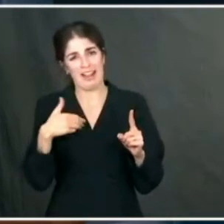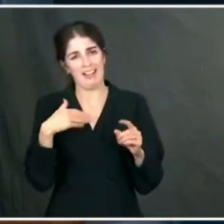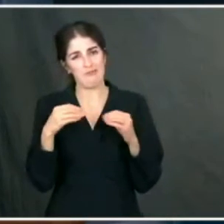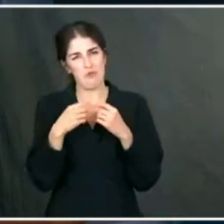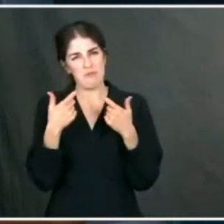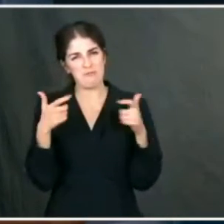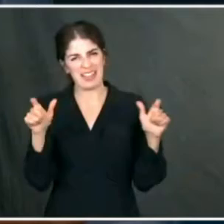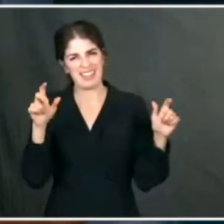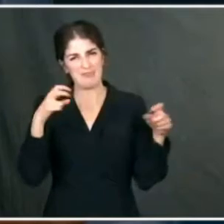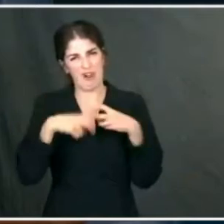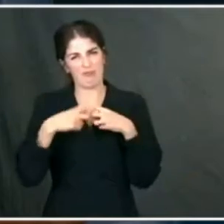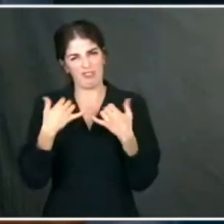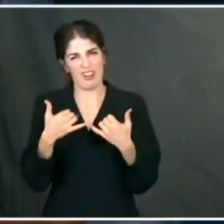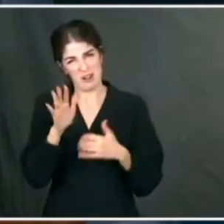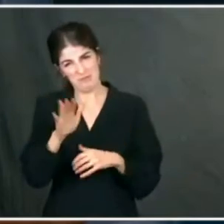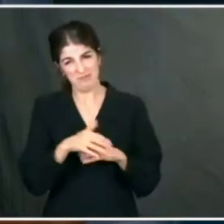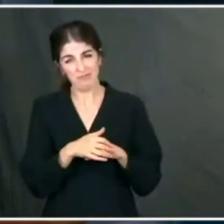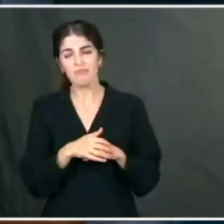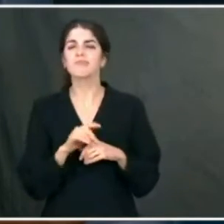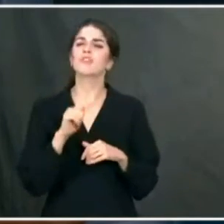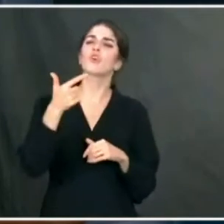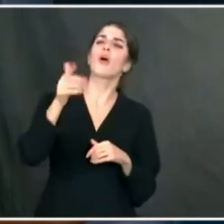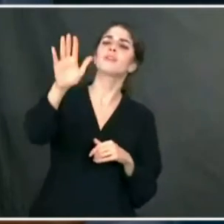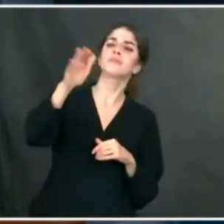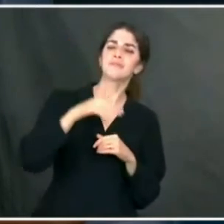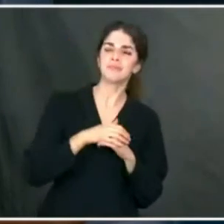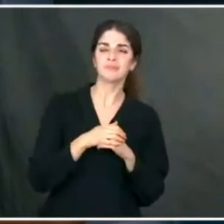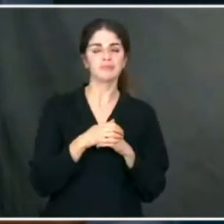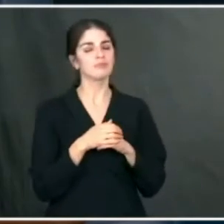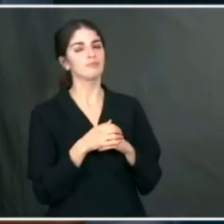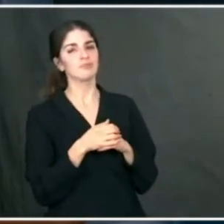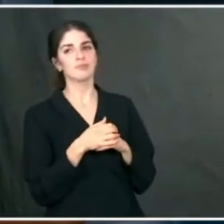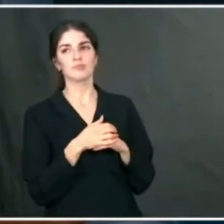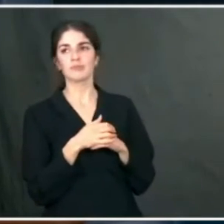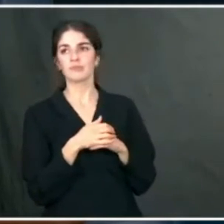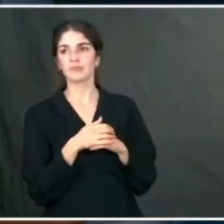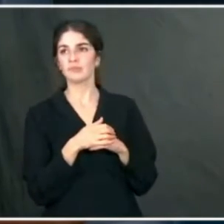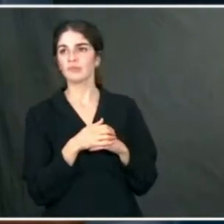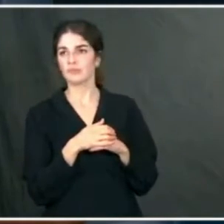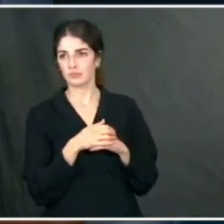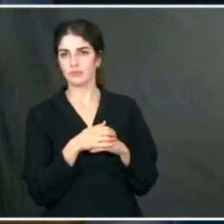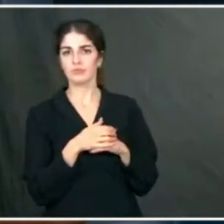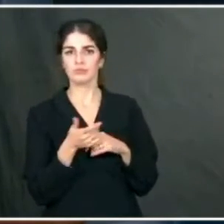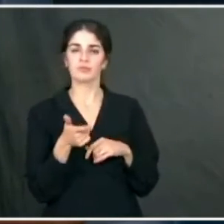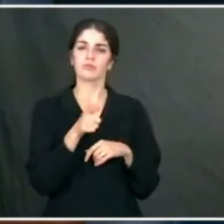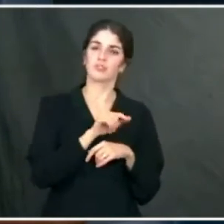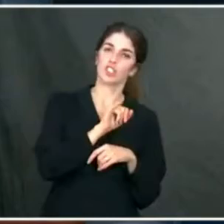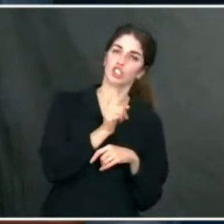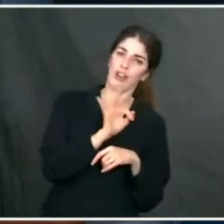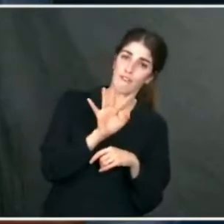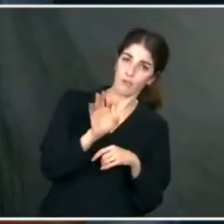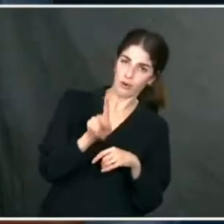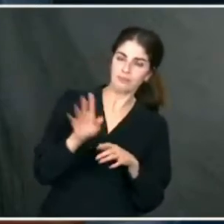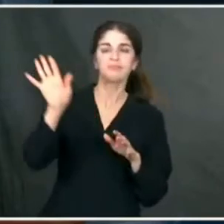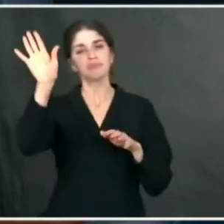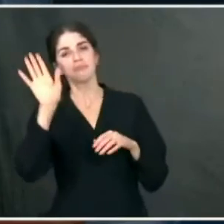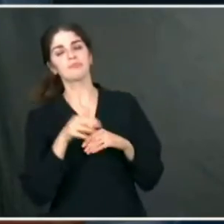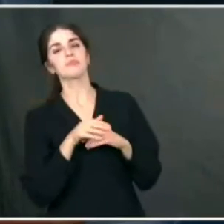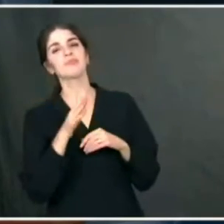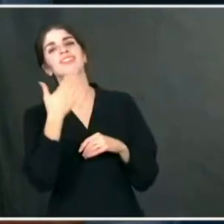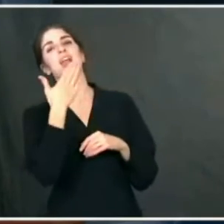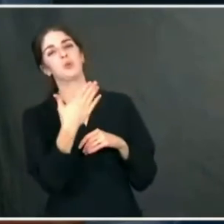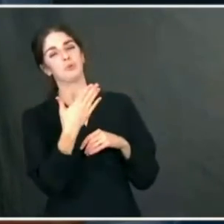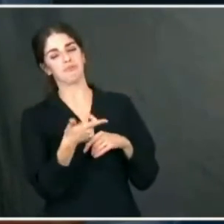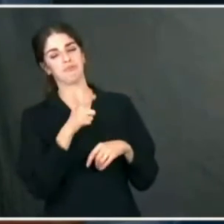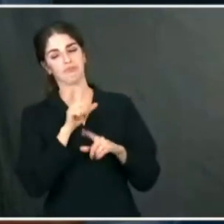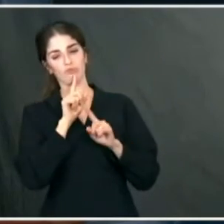worry about at this moment in time. Go ahead, Anita. You mentioned — oh, sorry, Jeff. Let me go to Jeff, Anita, because I already went to you, if that's okay. Go ahead. Thanks